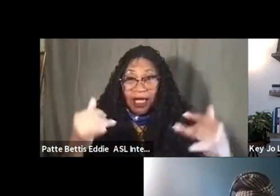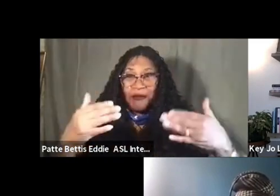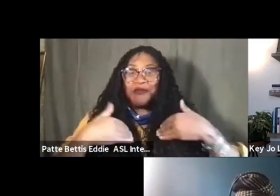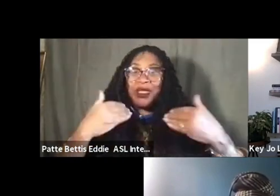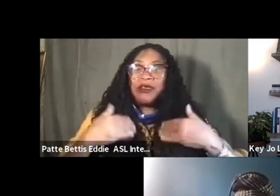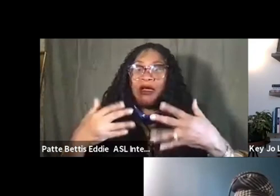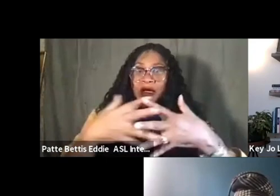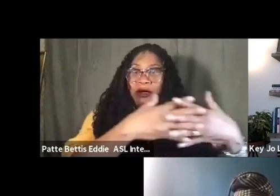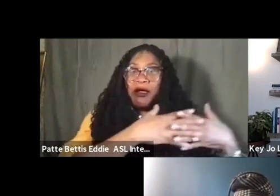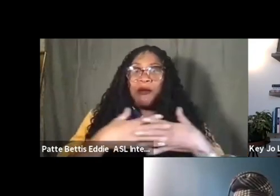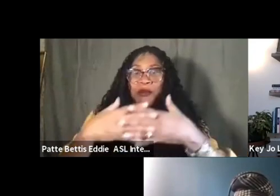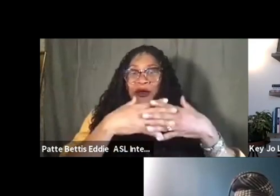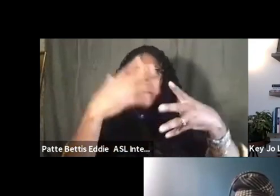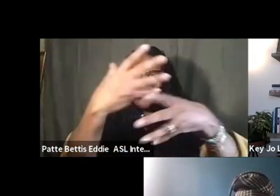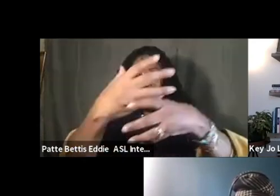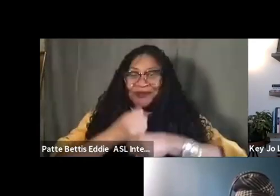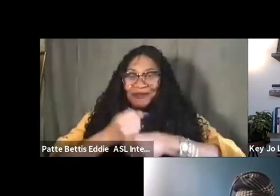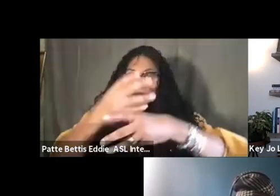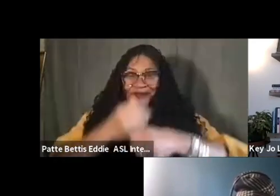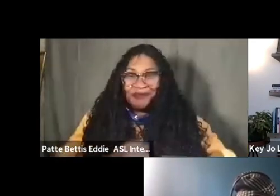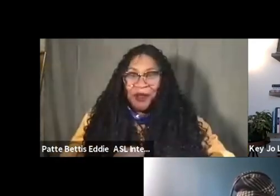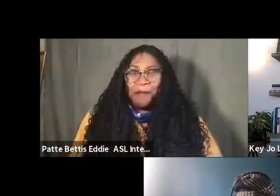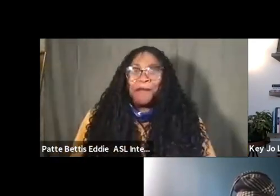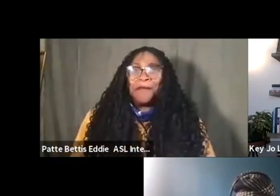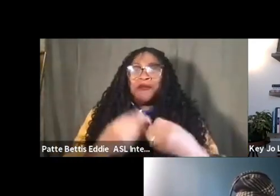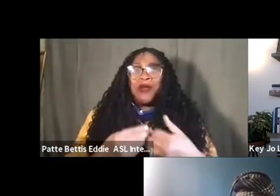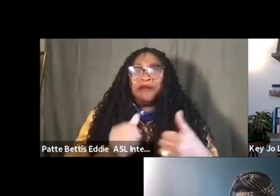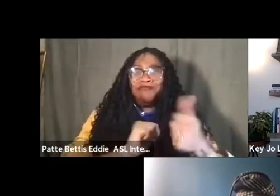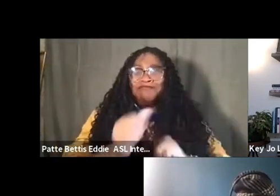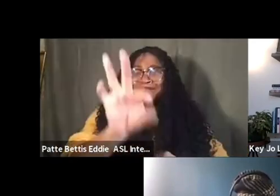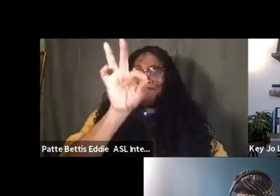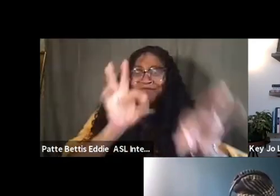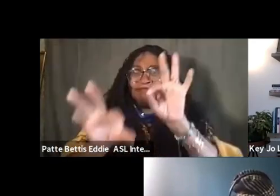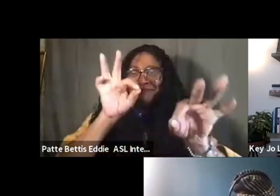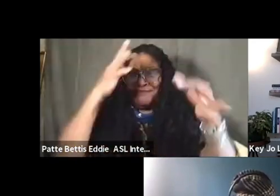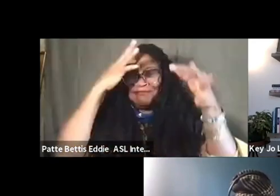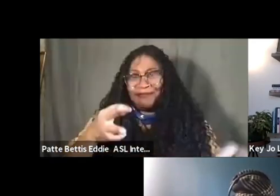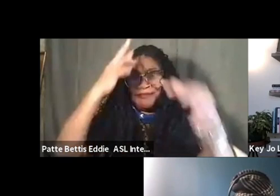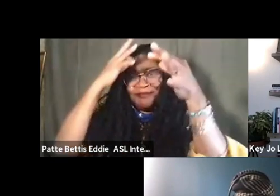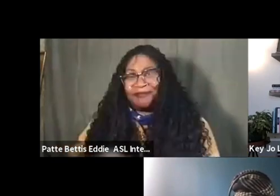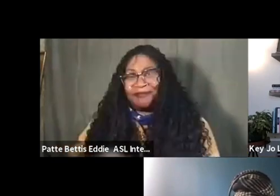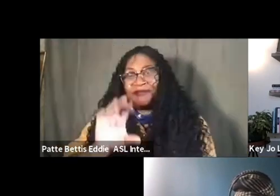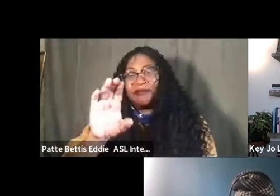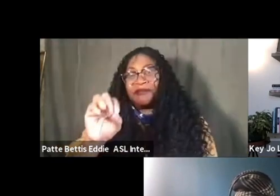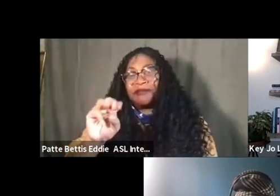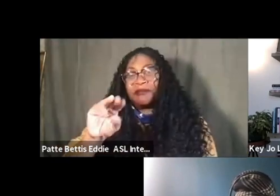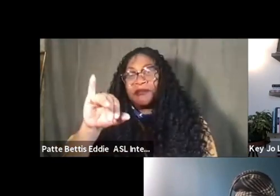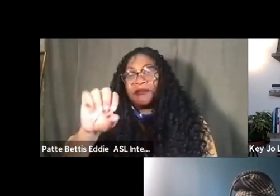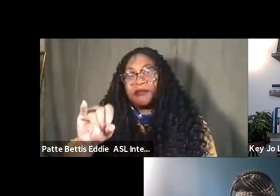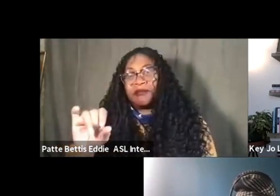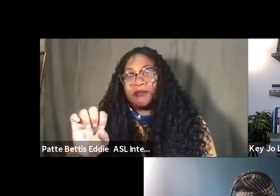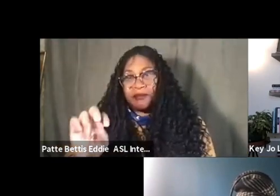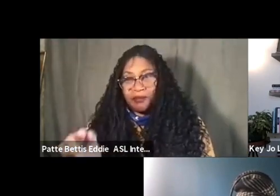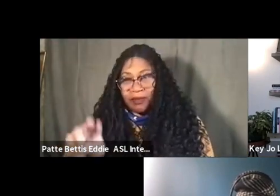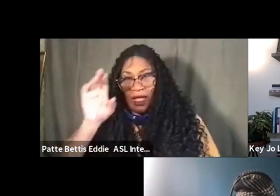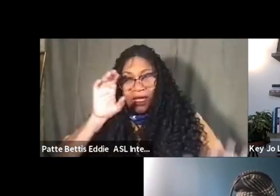Sheila is the recipient of several nominations and awards. Recently, she's been awarded the commission for Picturing the South by